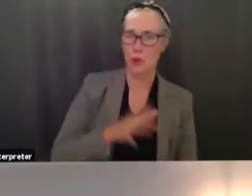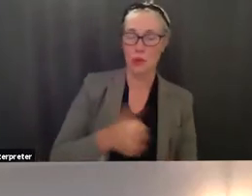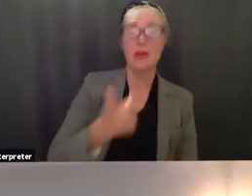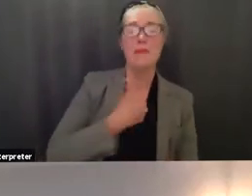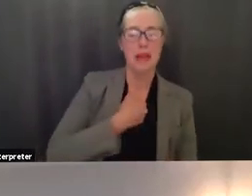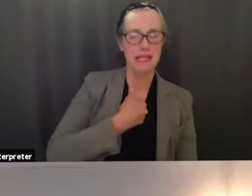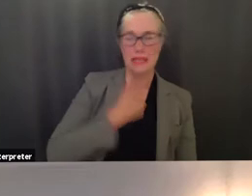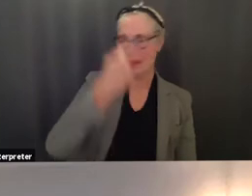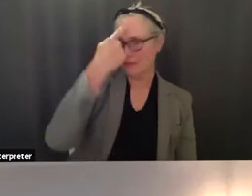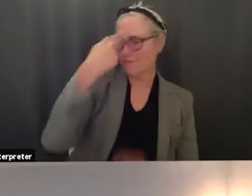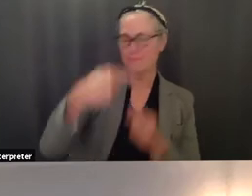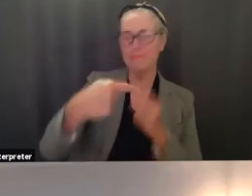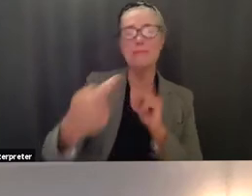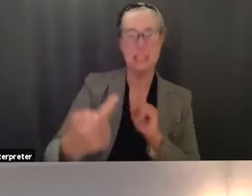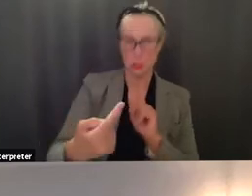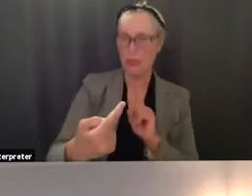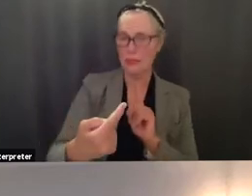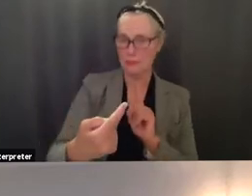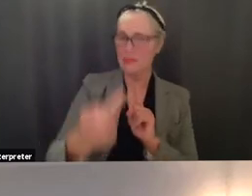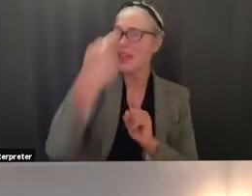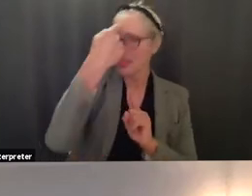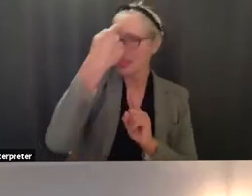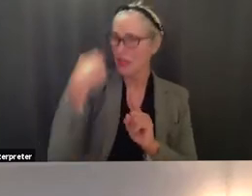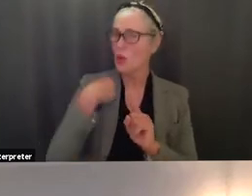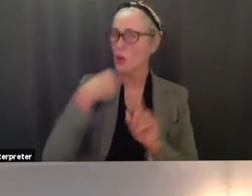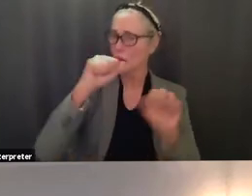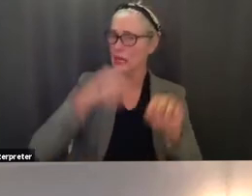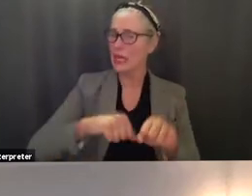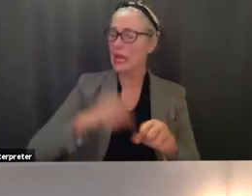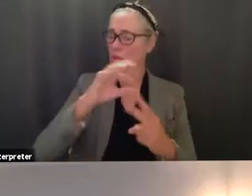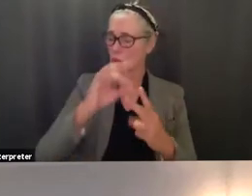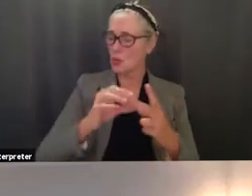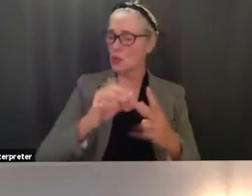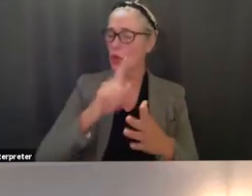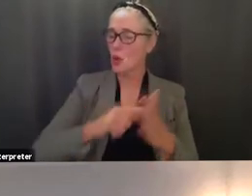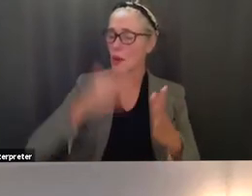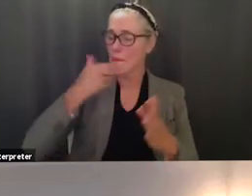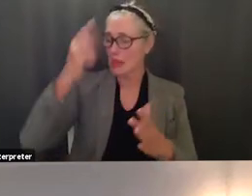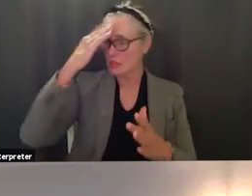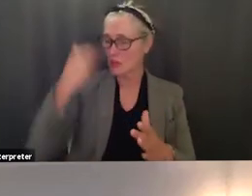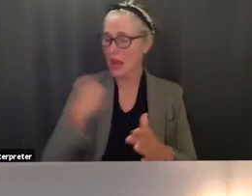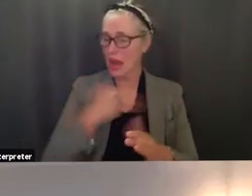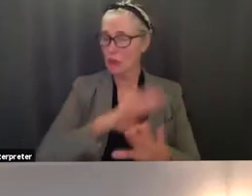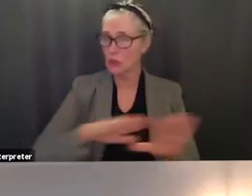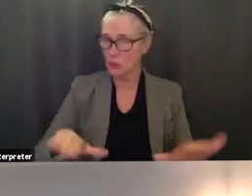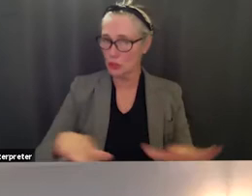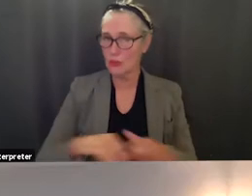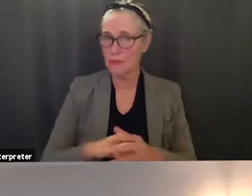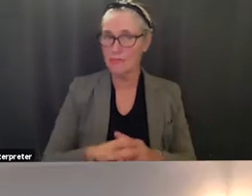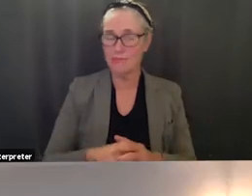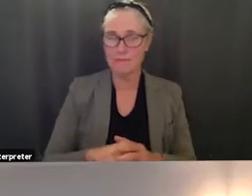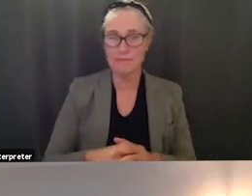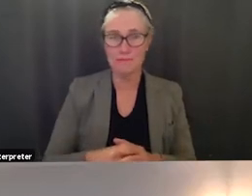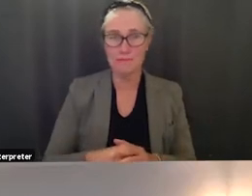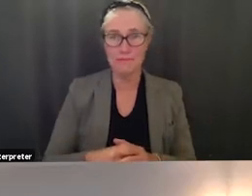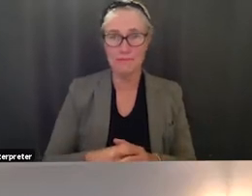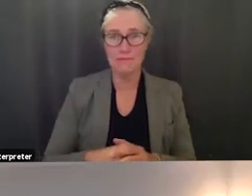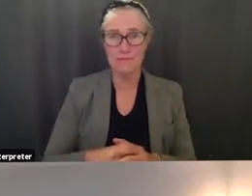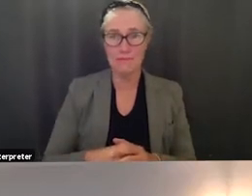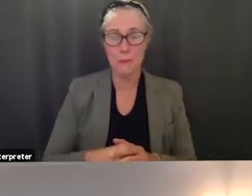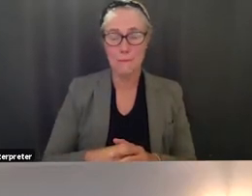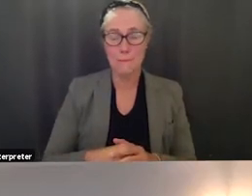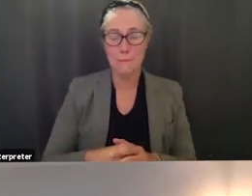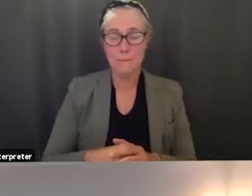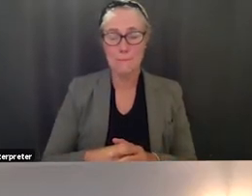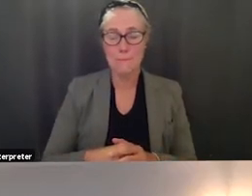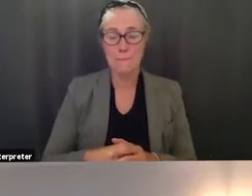i think uh we should be able to choose what is best for our kids i think um there is studies that come